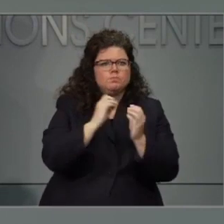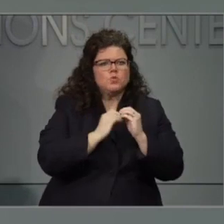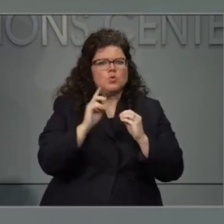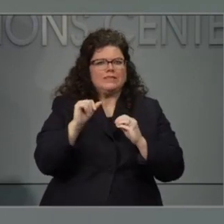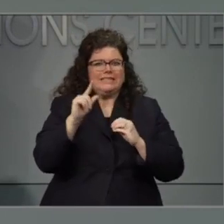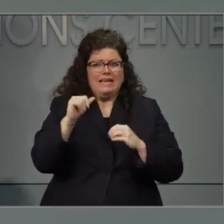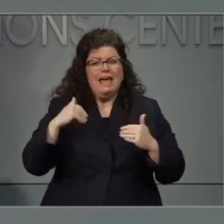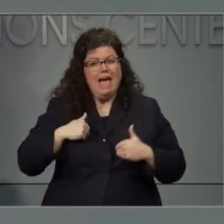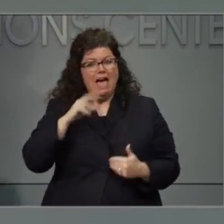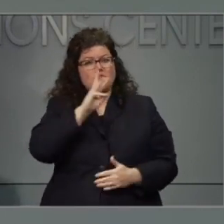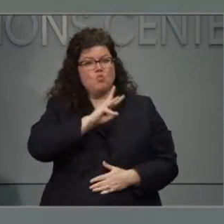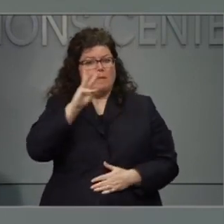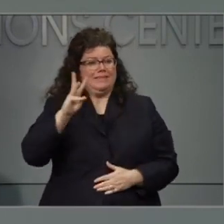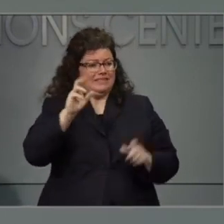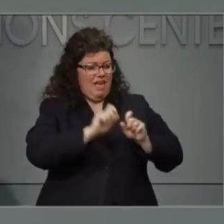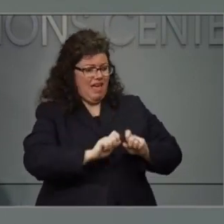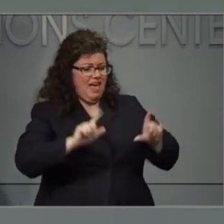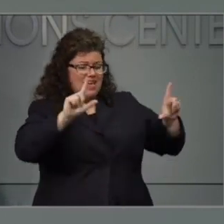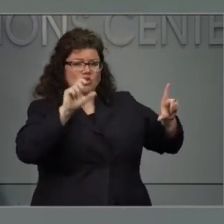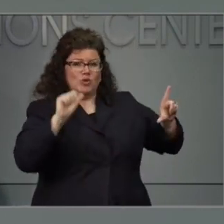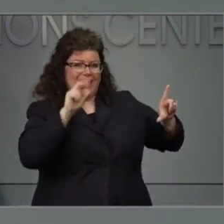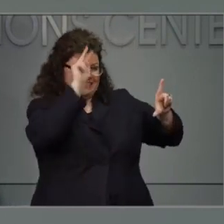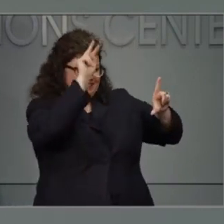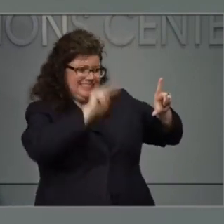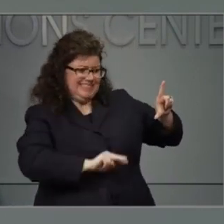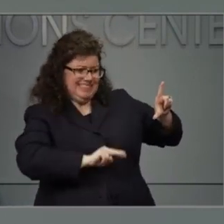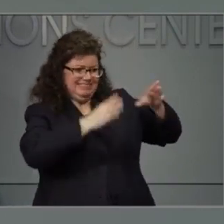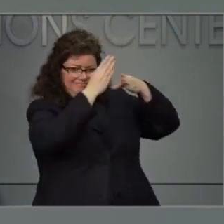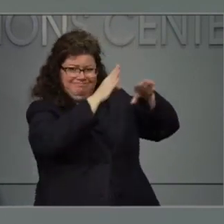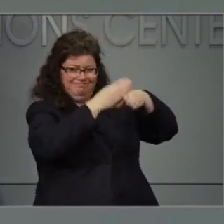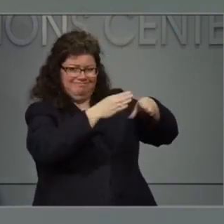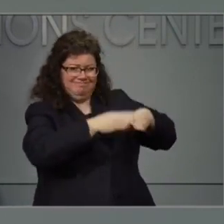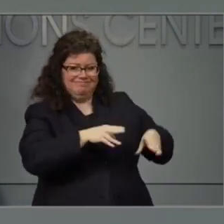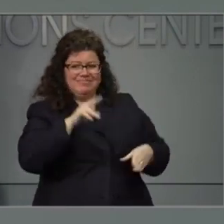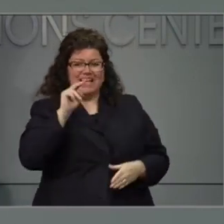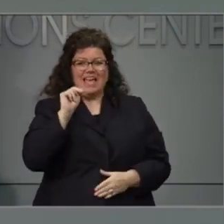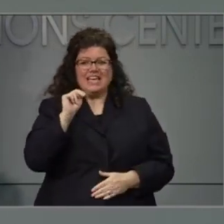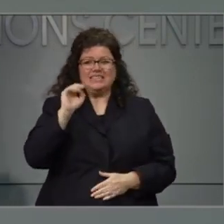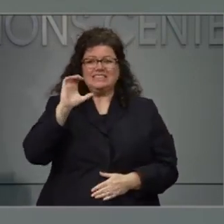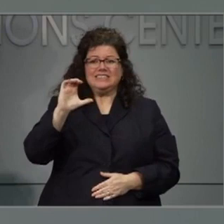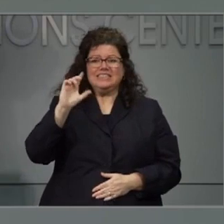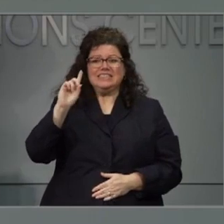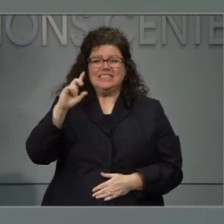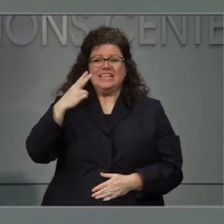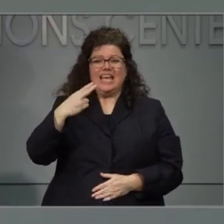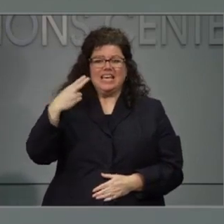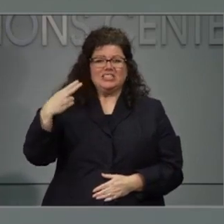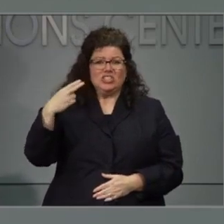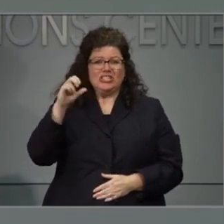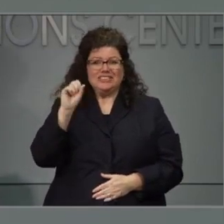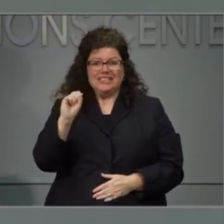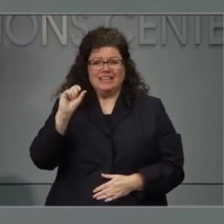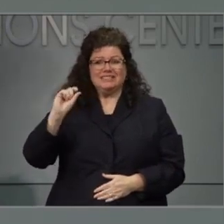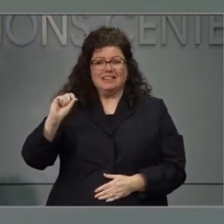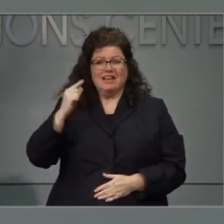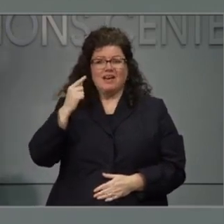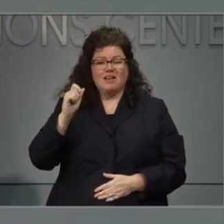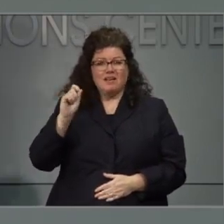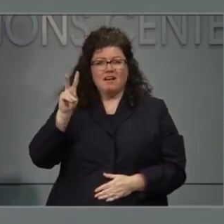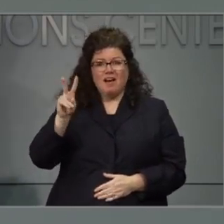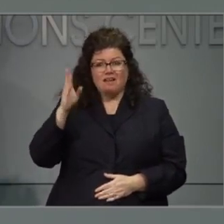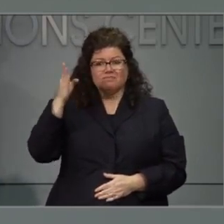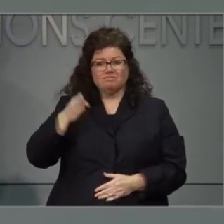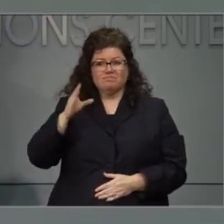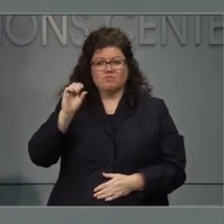COVID-19 dashboard. You can see that at ncdhhs.gov slash coronavirus, and we do